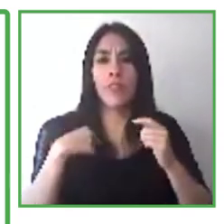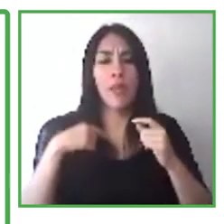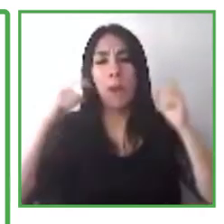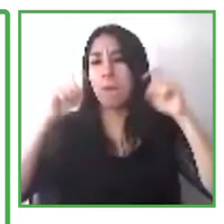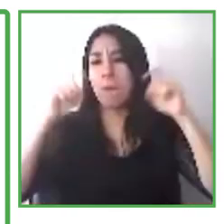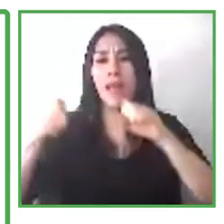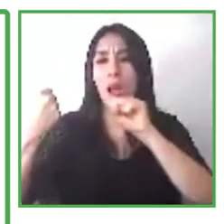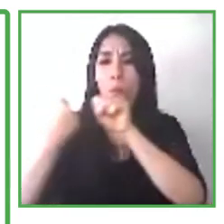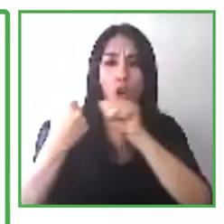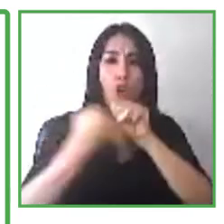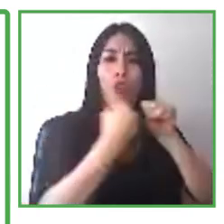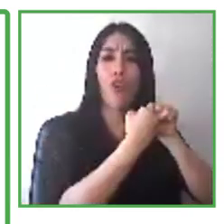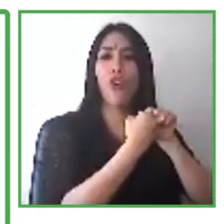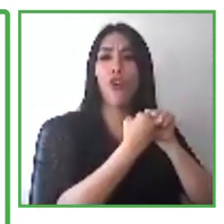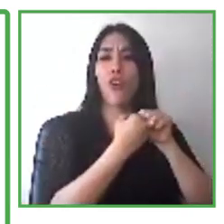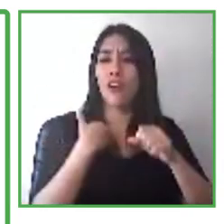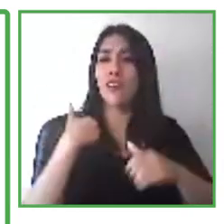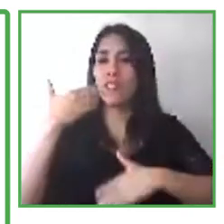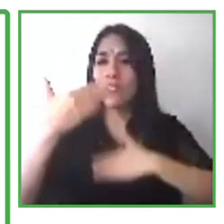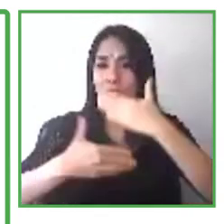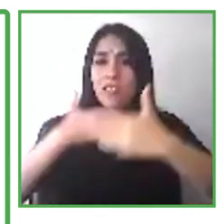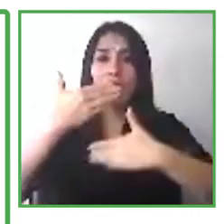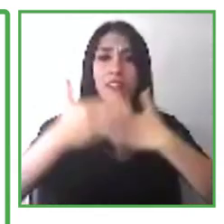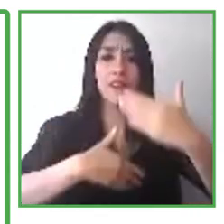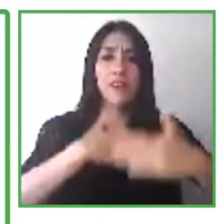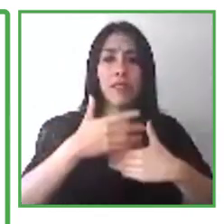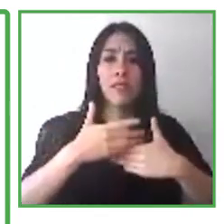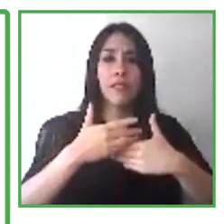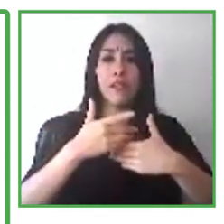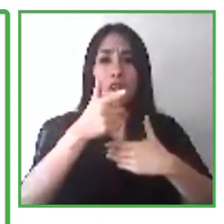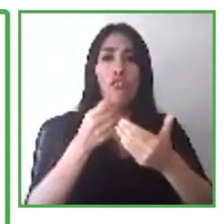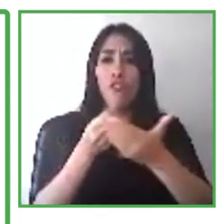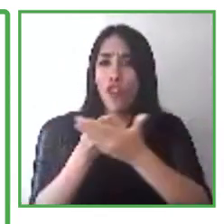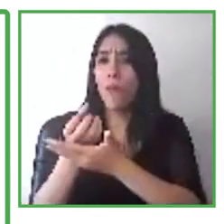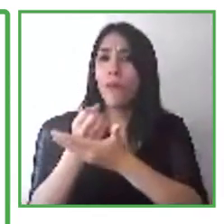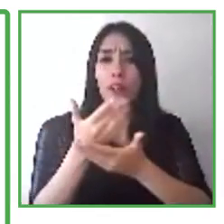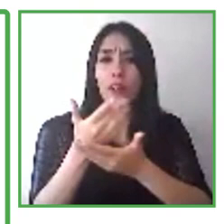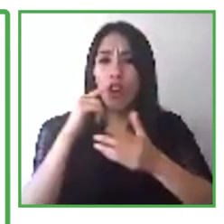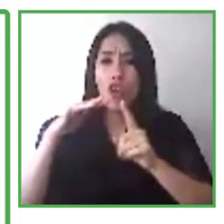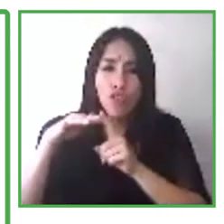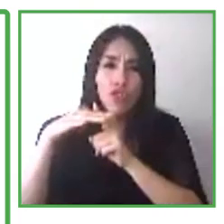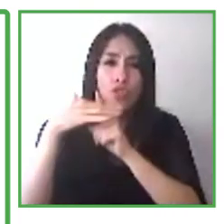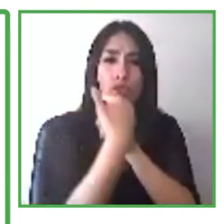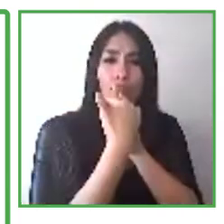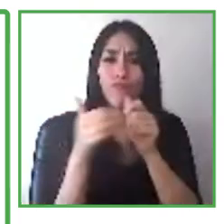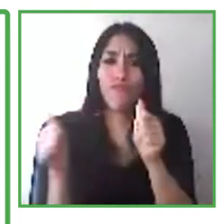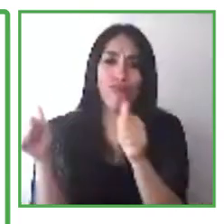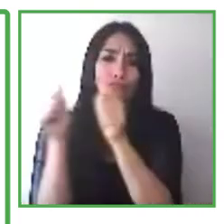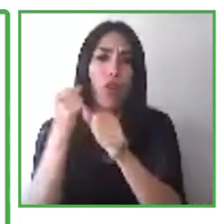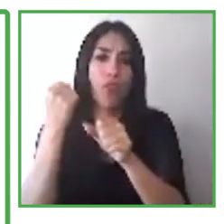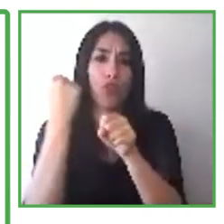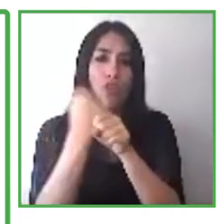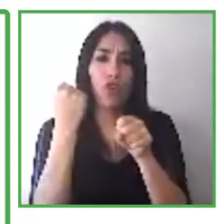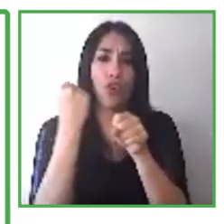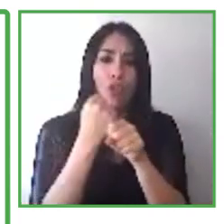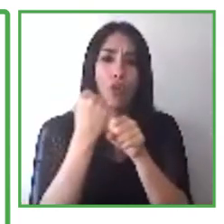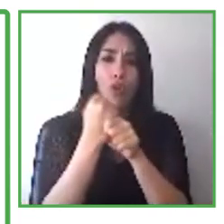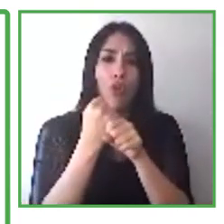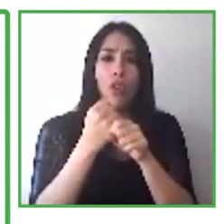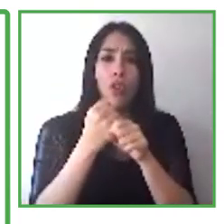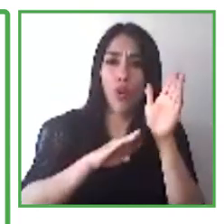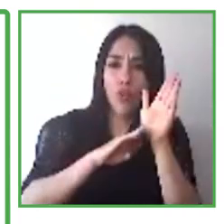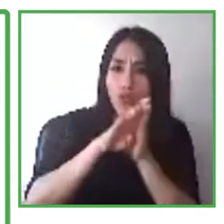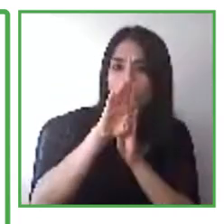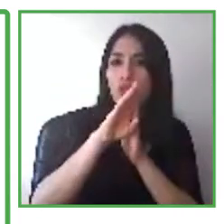with potential employers to develop comprehensive training strategies that are based on the